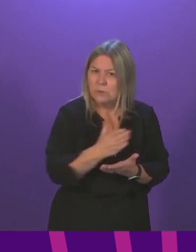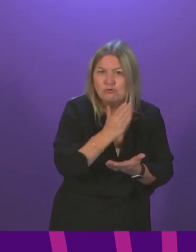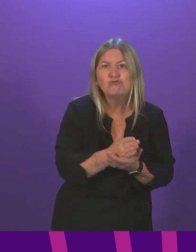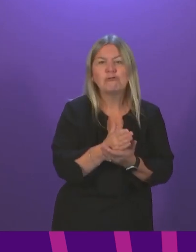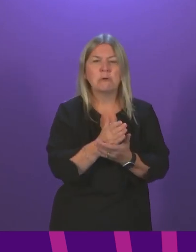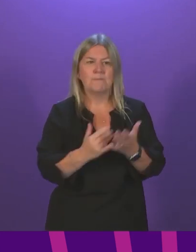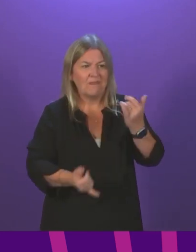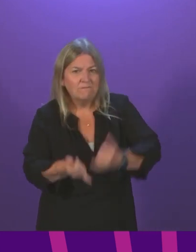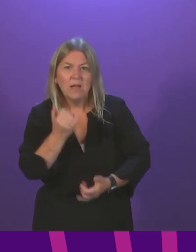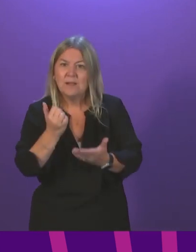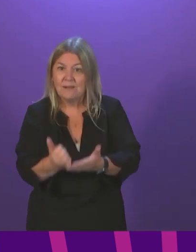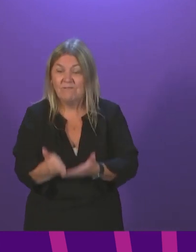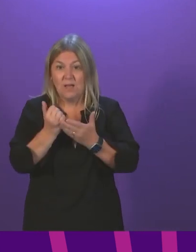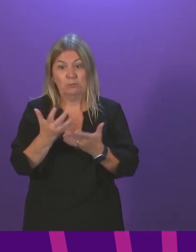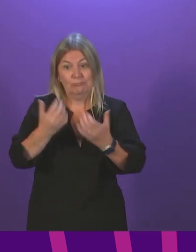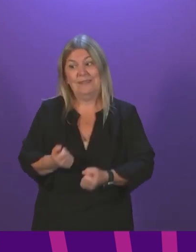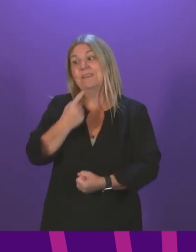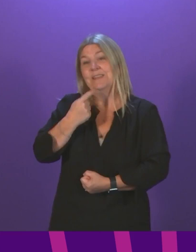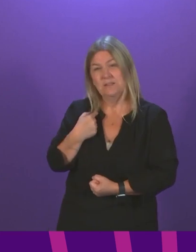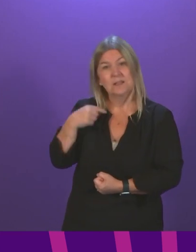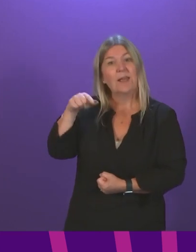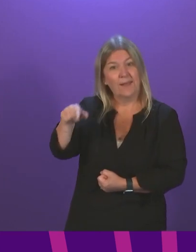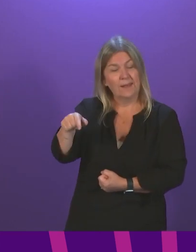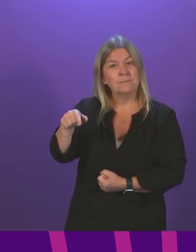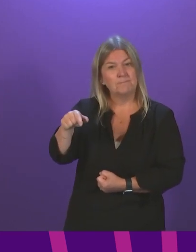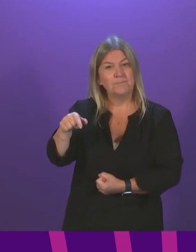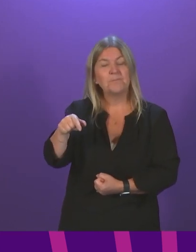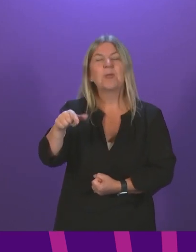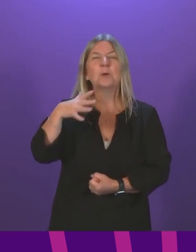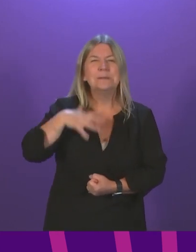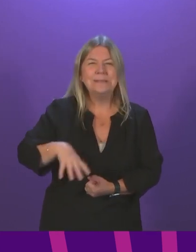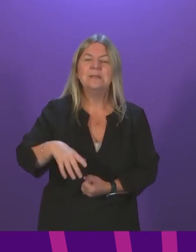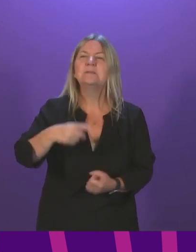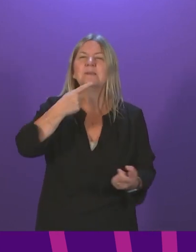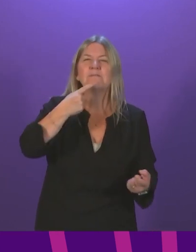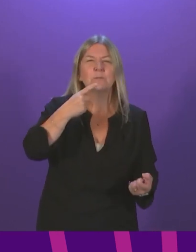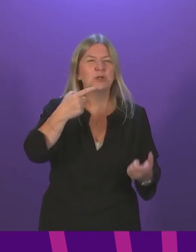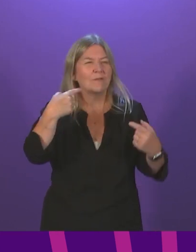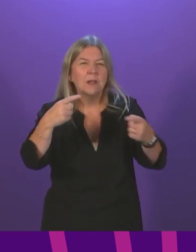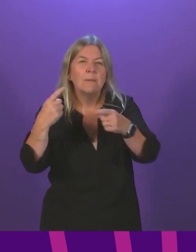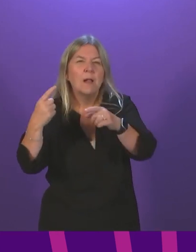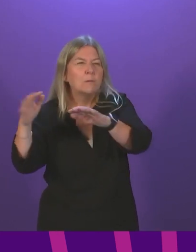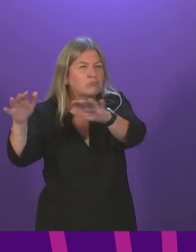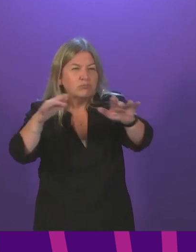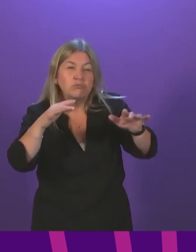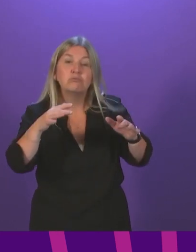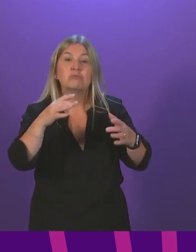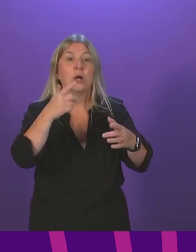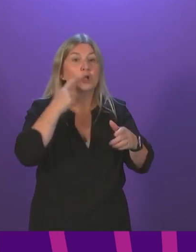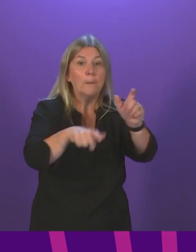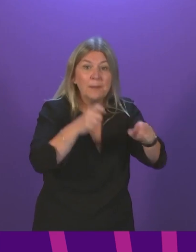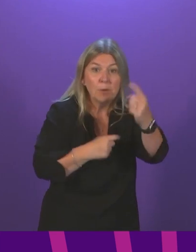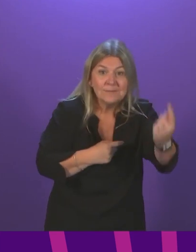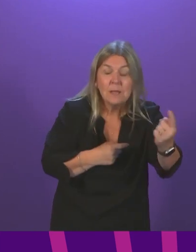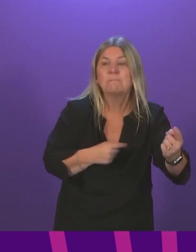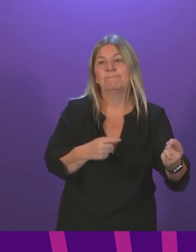of the final advice, which we only got yesterday, we make available the information that young people themselves and their parents and carers will